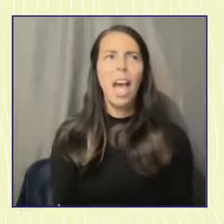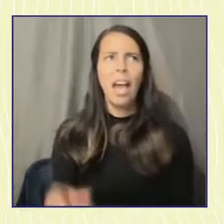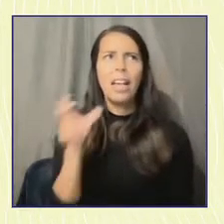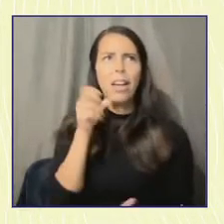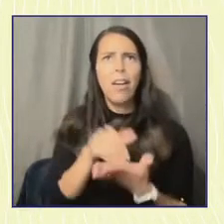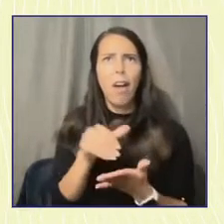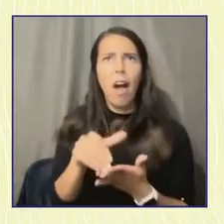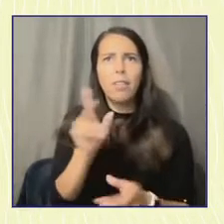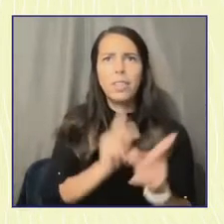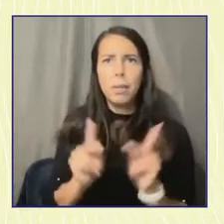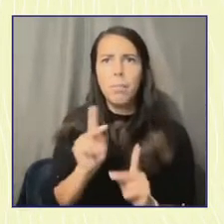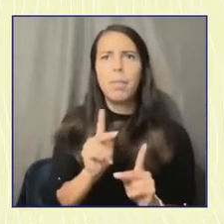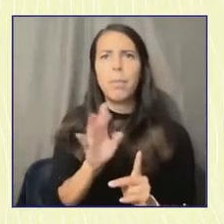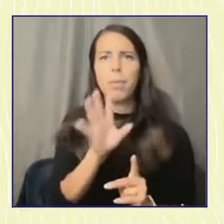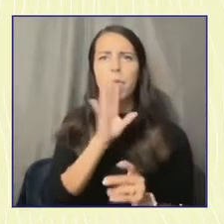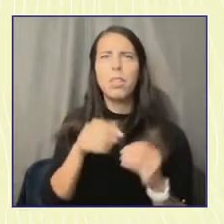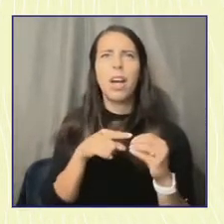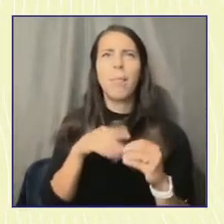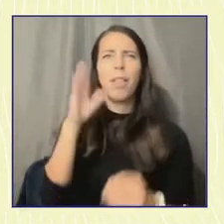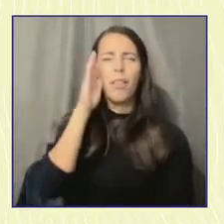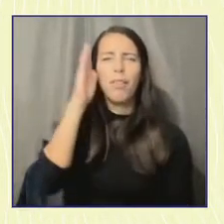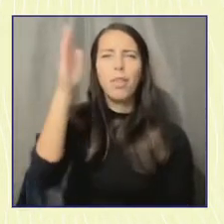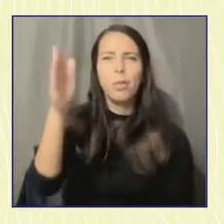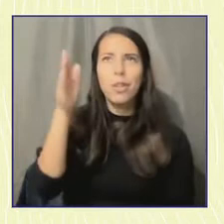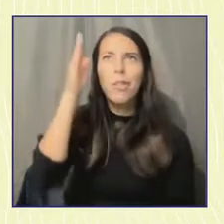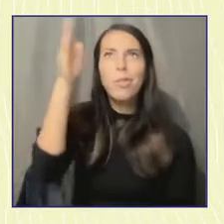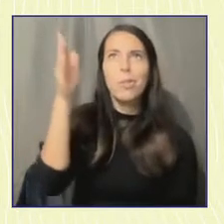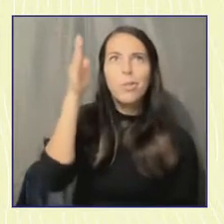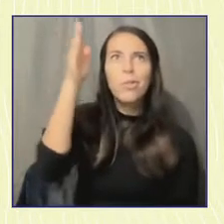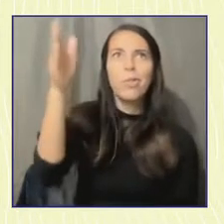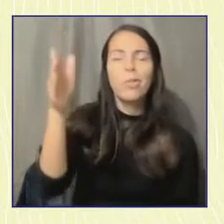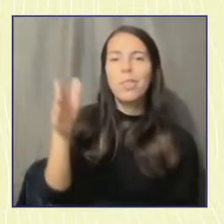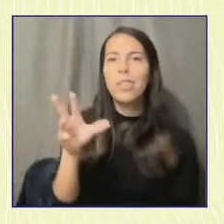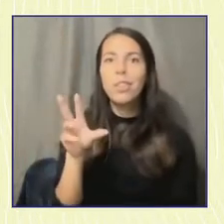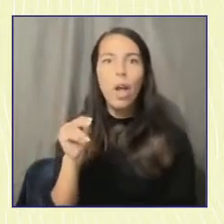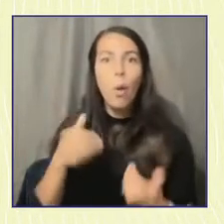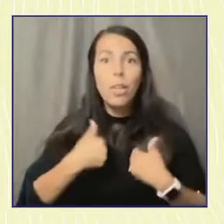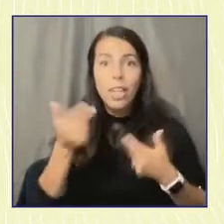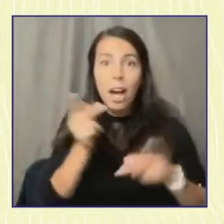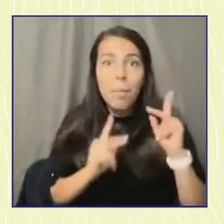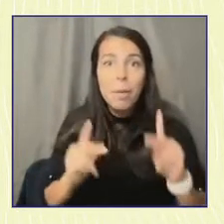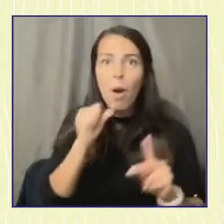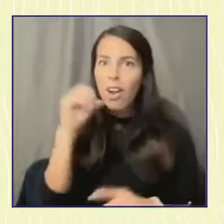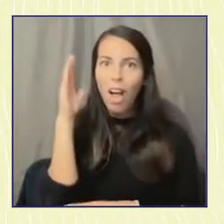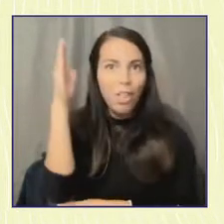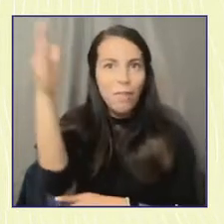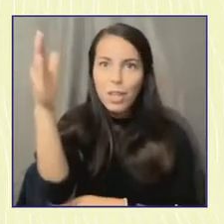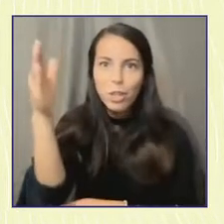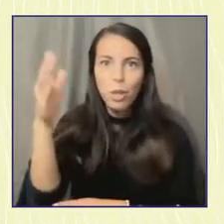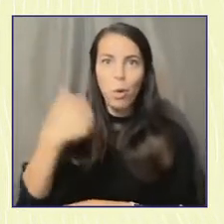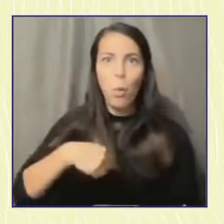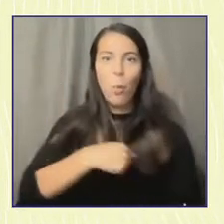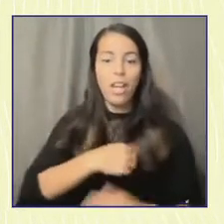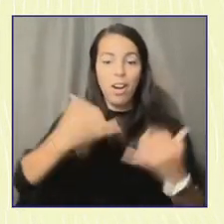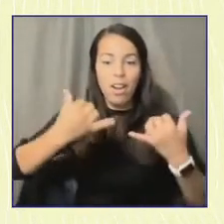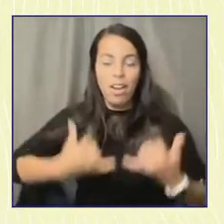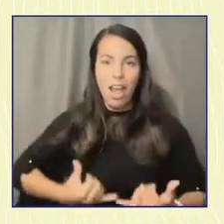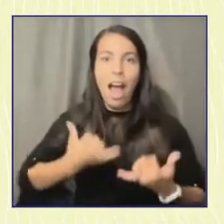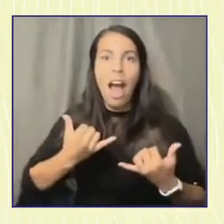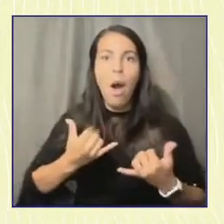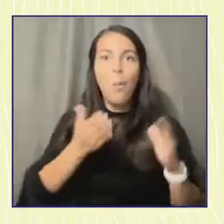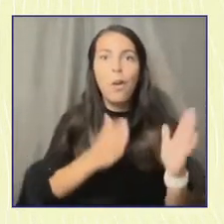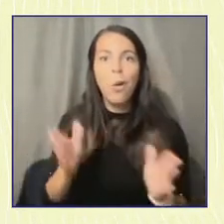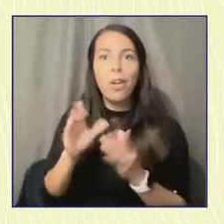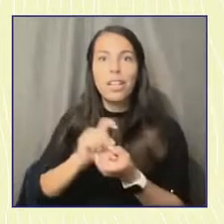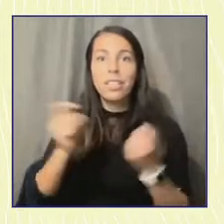future, the future, the future, but young people aren't the future. We're the present because we're organizing in our communities right now and we're organizing for change right now and in